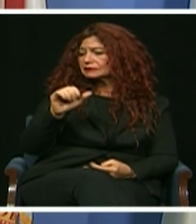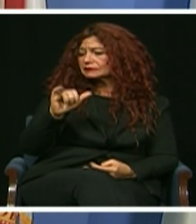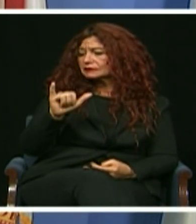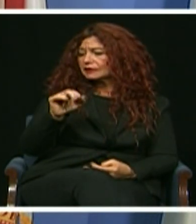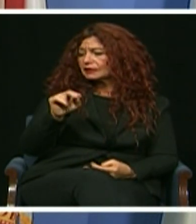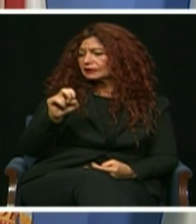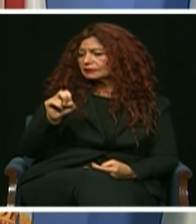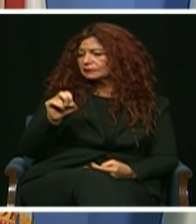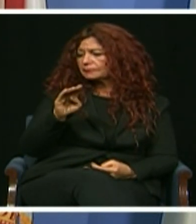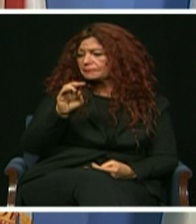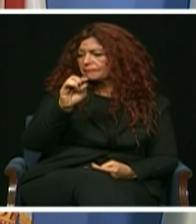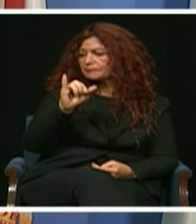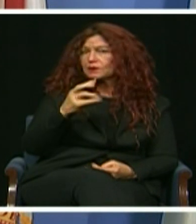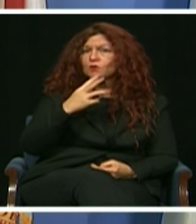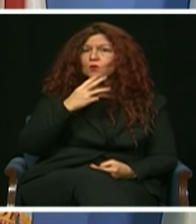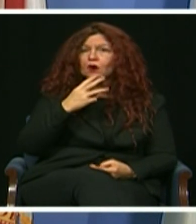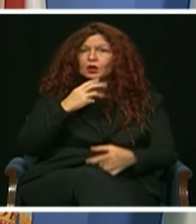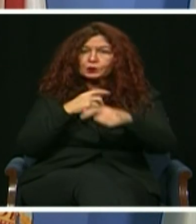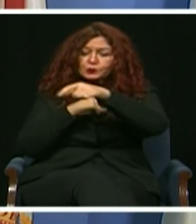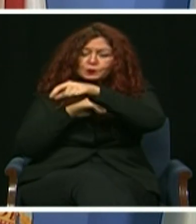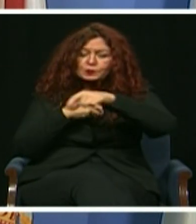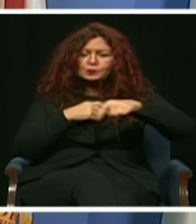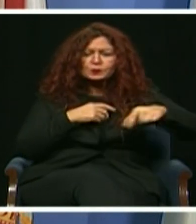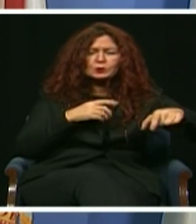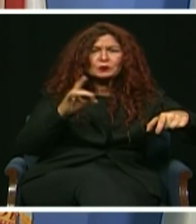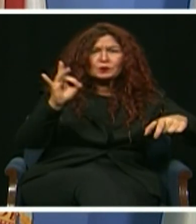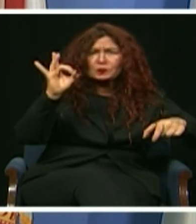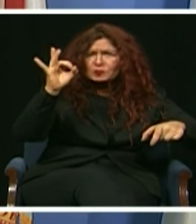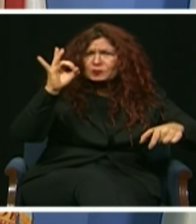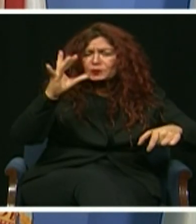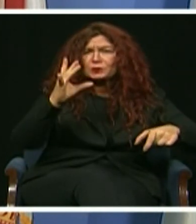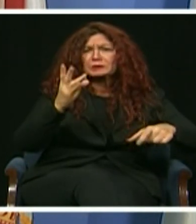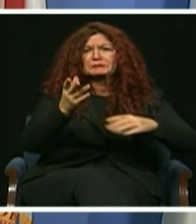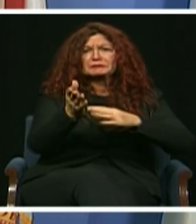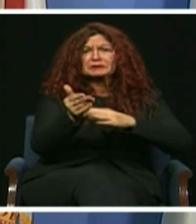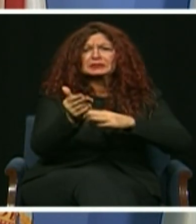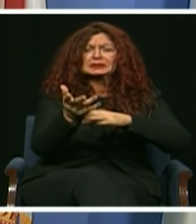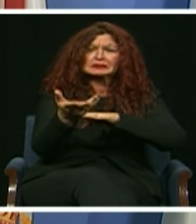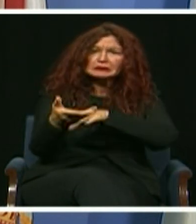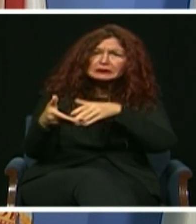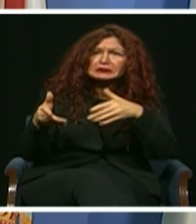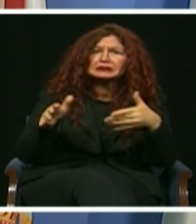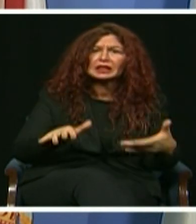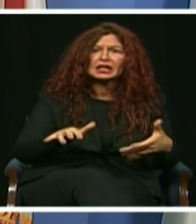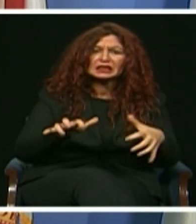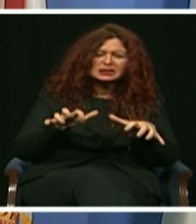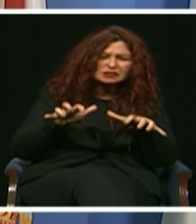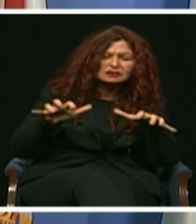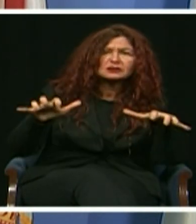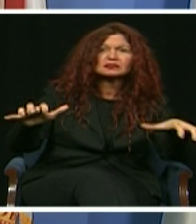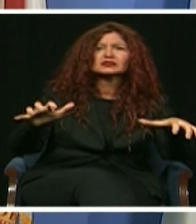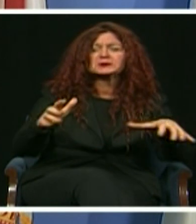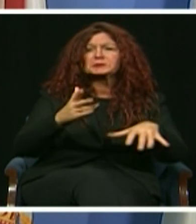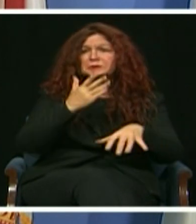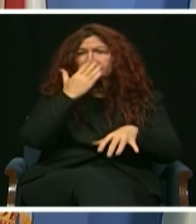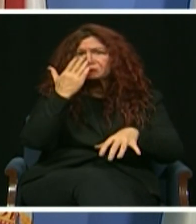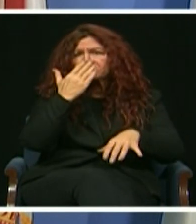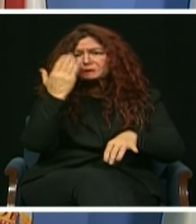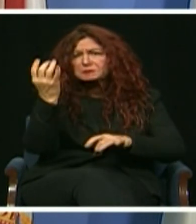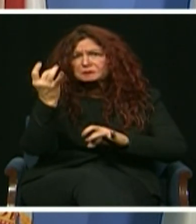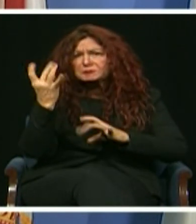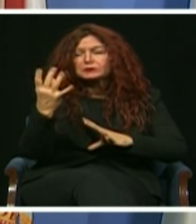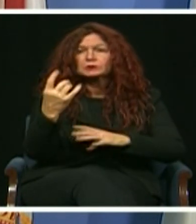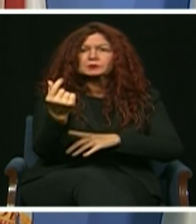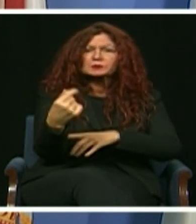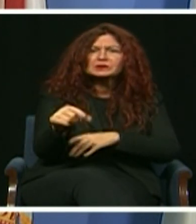of seagrass meadows, harmful algae blooms, and fish kills, which brought this turmoil to the surface. The road to recovery